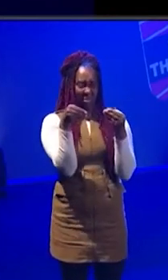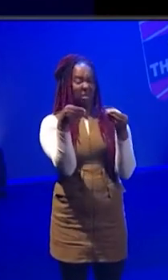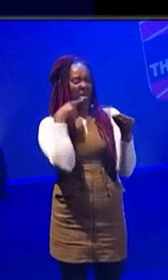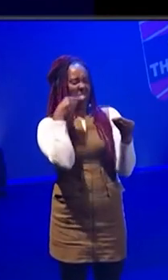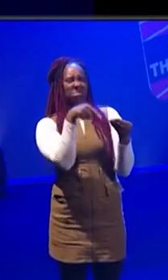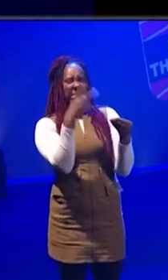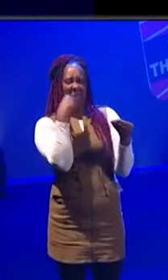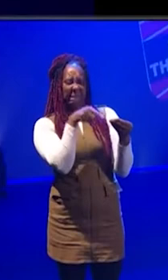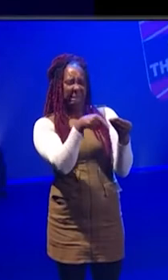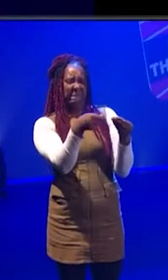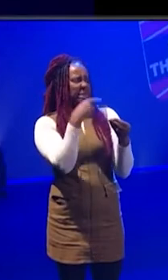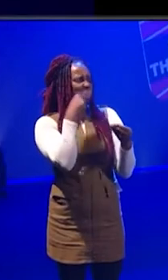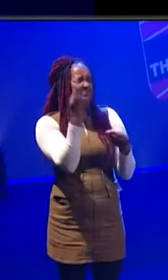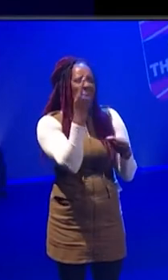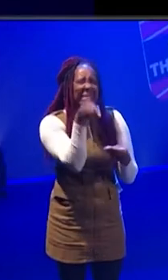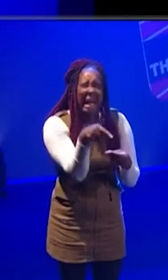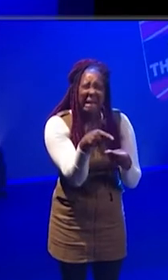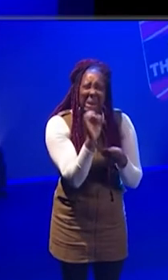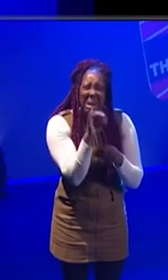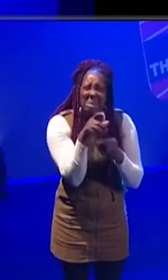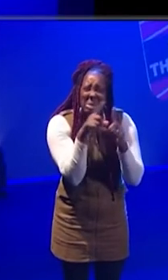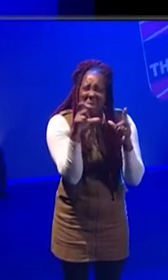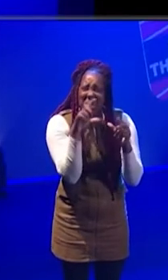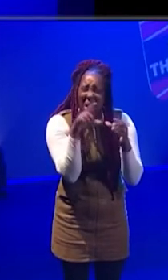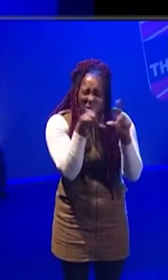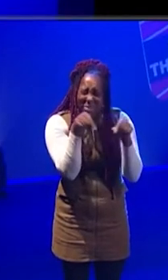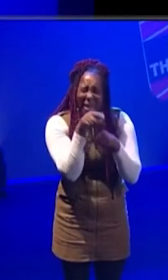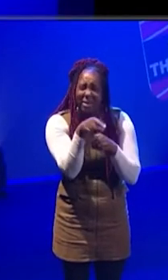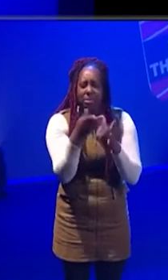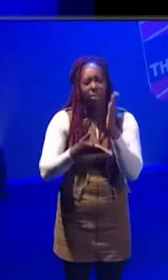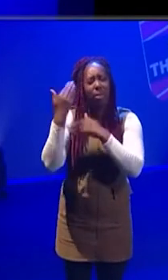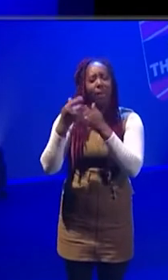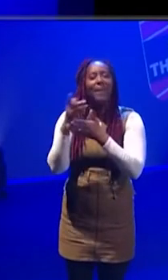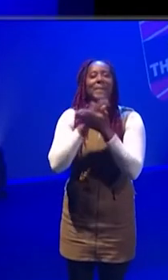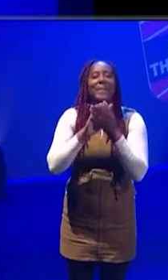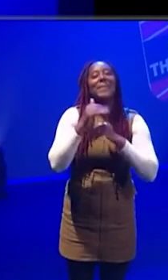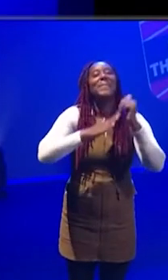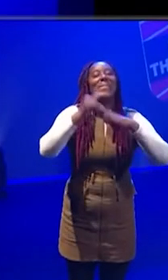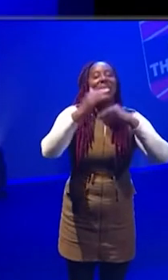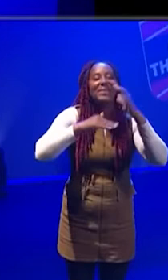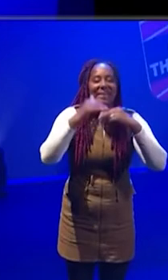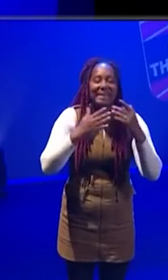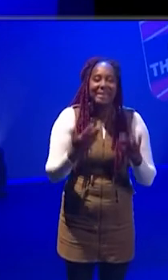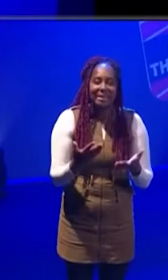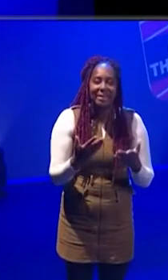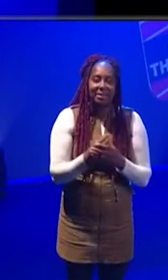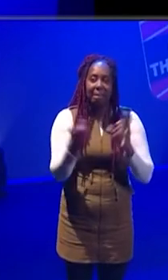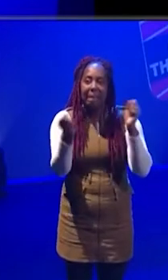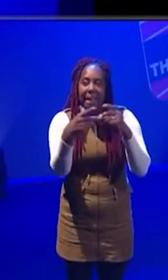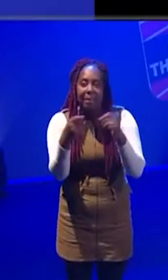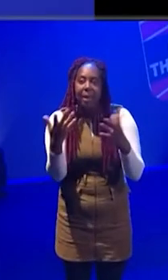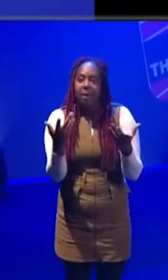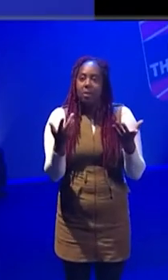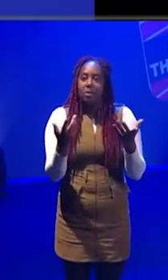Do you know what a postcard is? You probably don't know what a postcard is. So, you know, it is about building. It is about building the